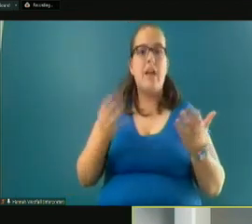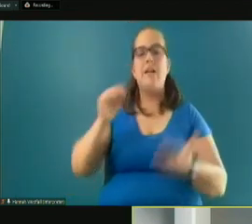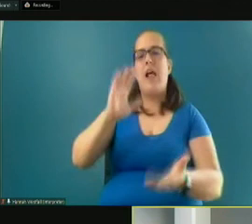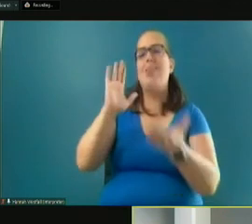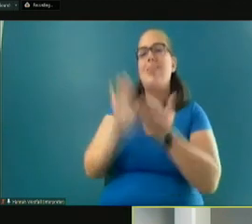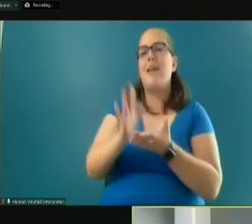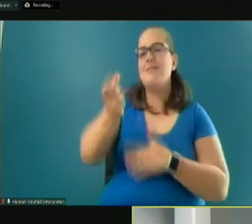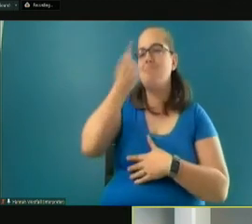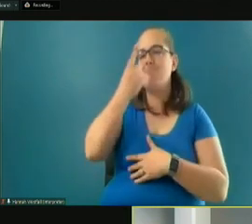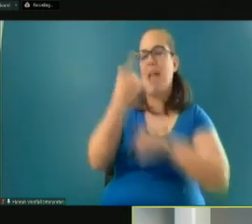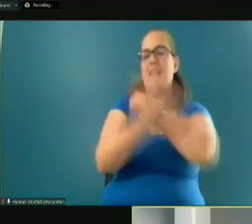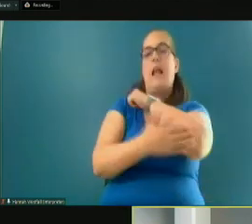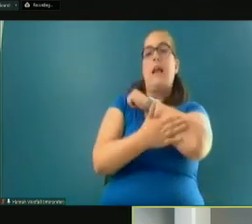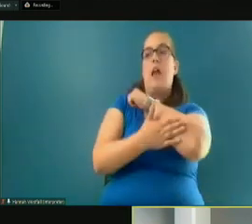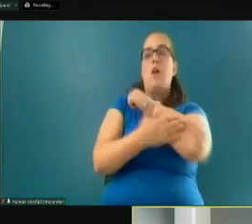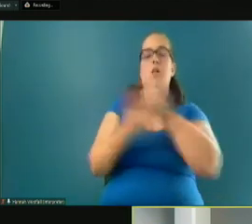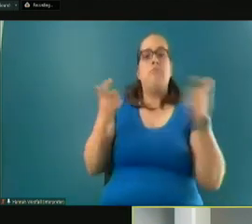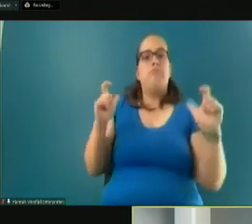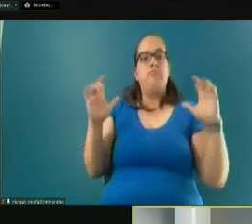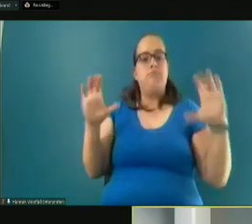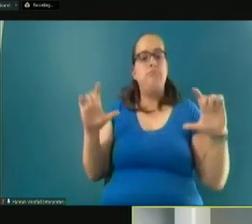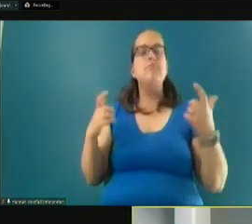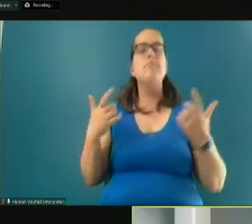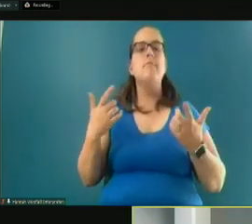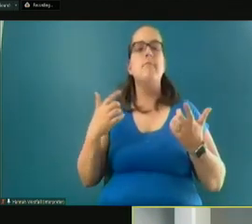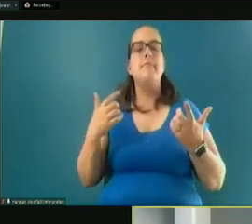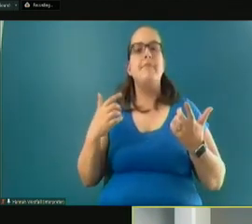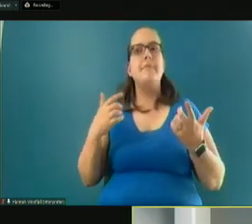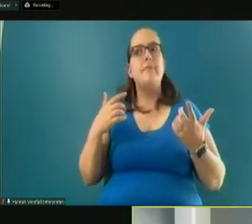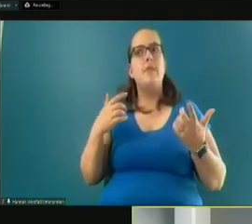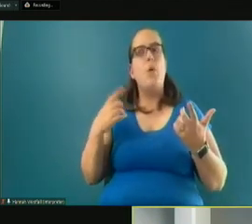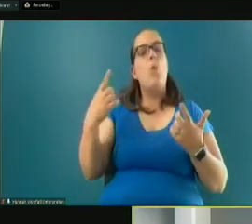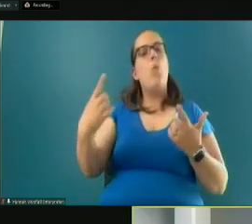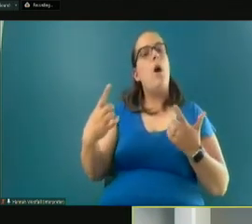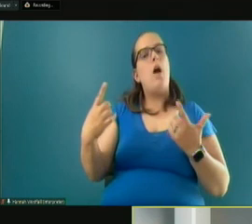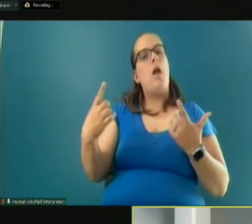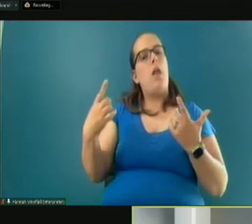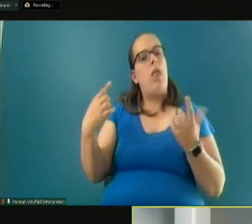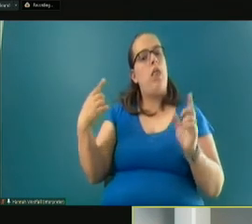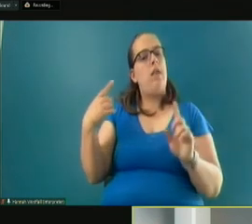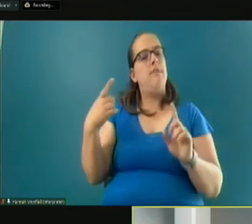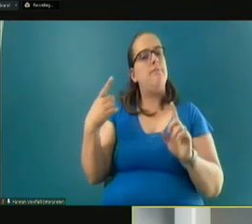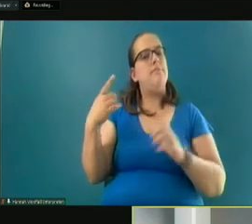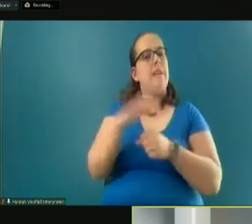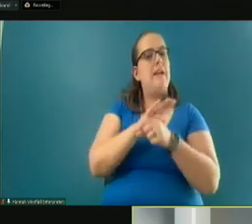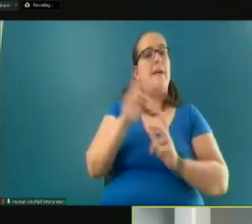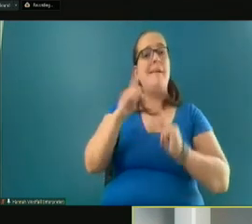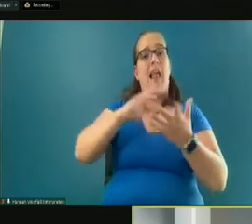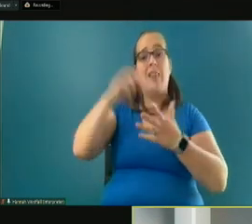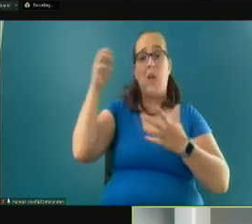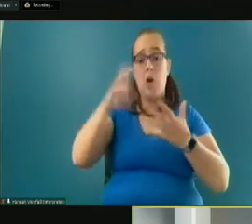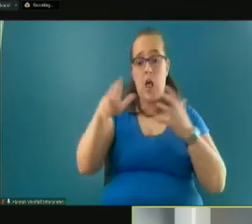understanding about a county. And I think one area that people have learned a whole lot about in the last